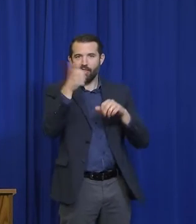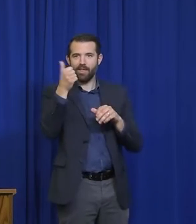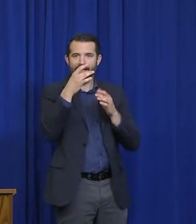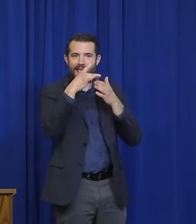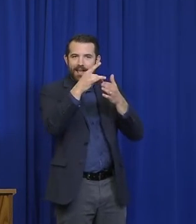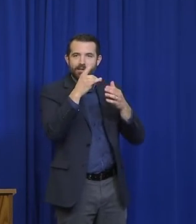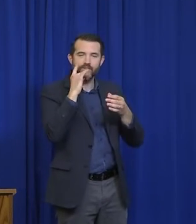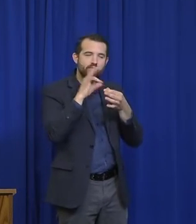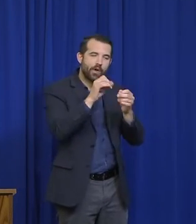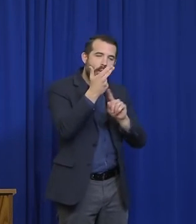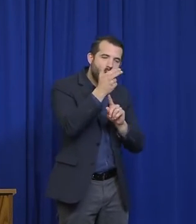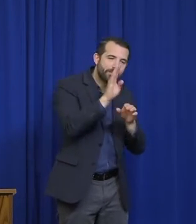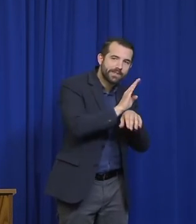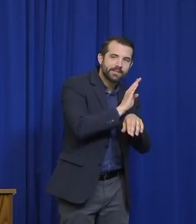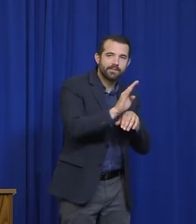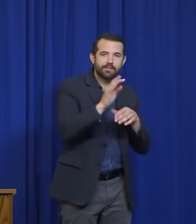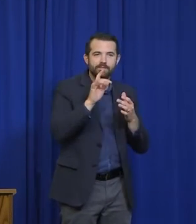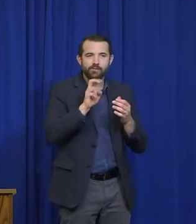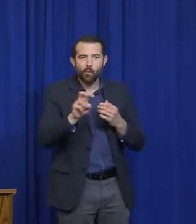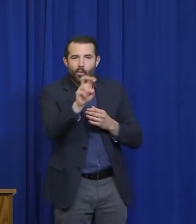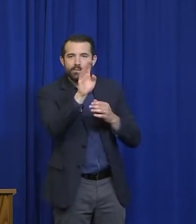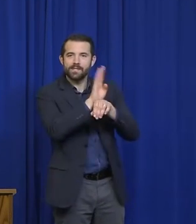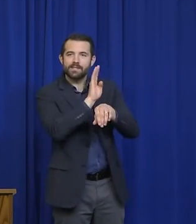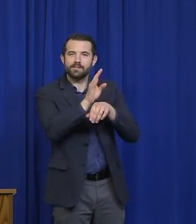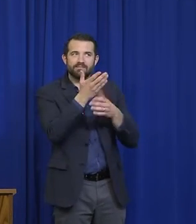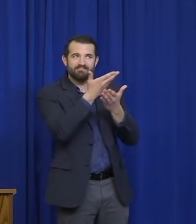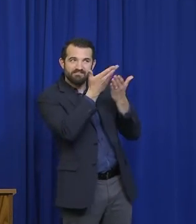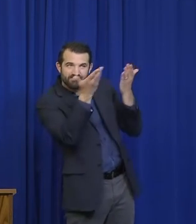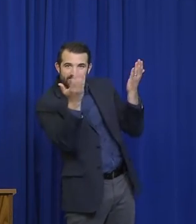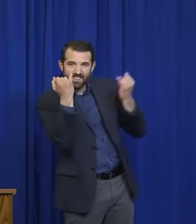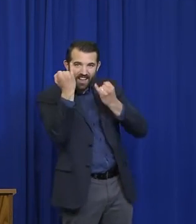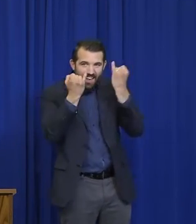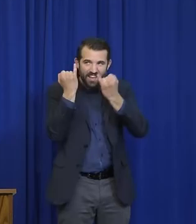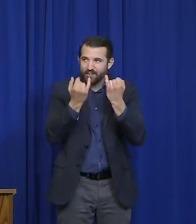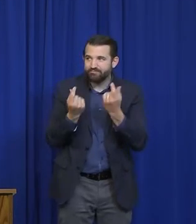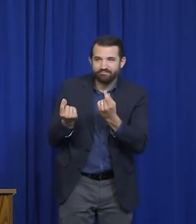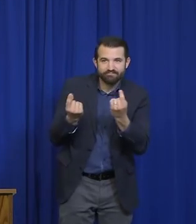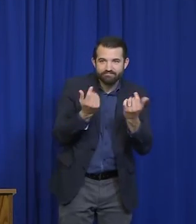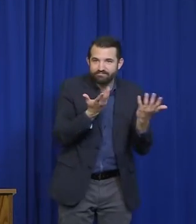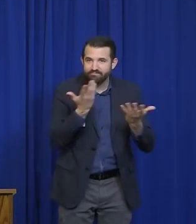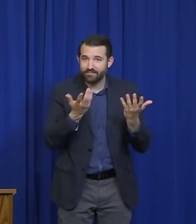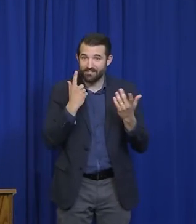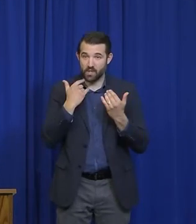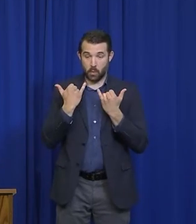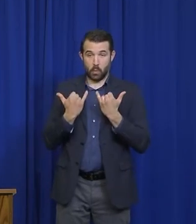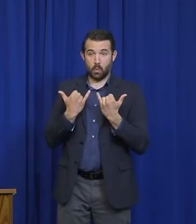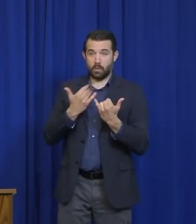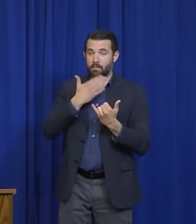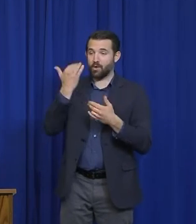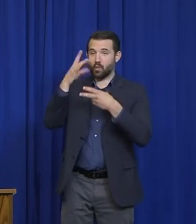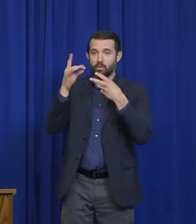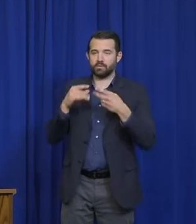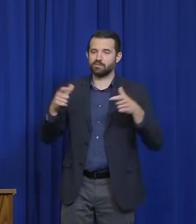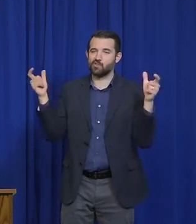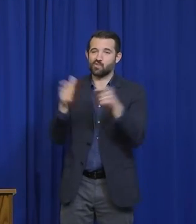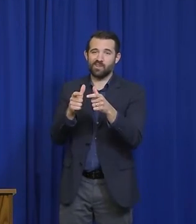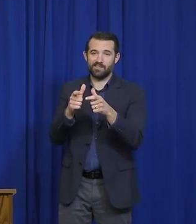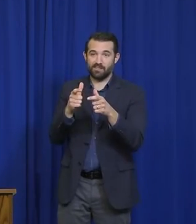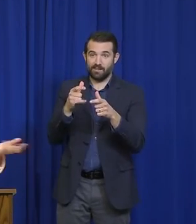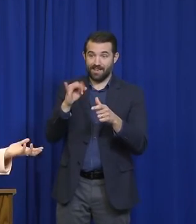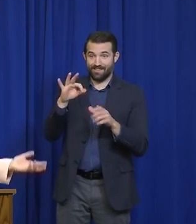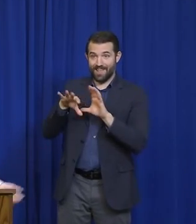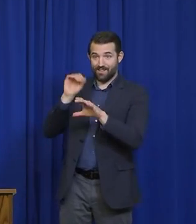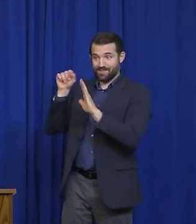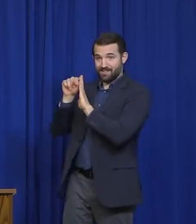find some solutions, right? Quarantine is the key and best case right now and the best solution. We're partnering with